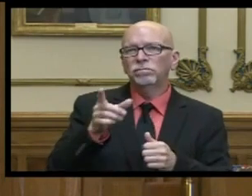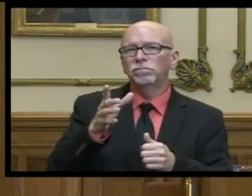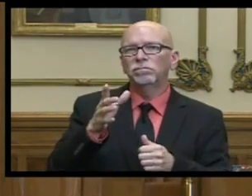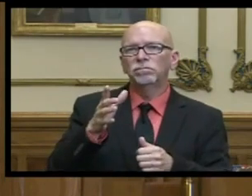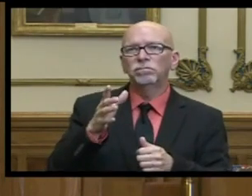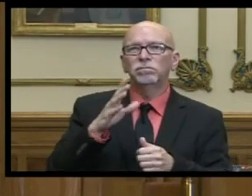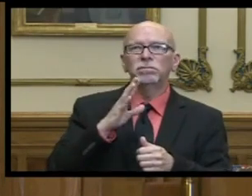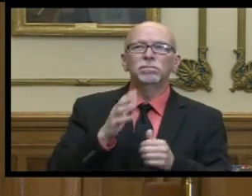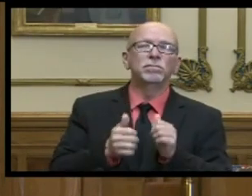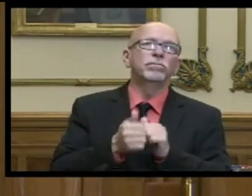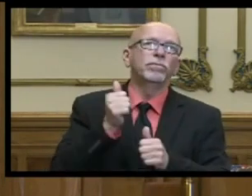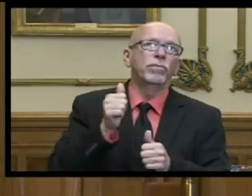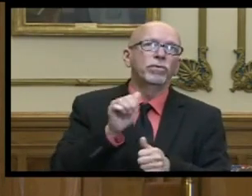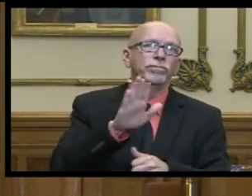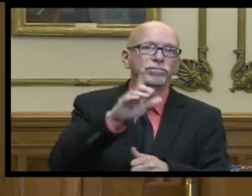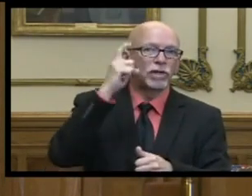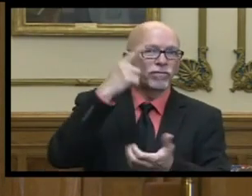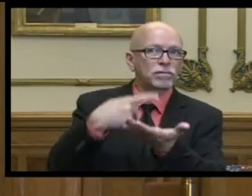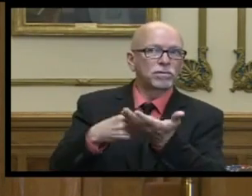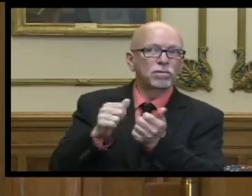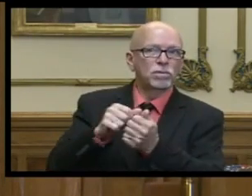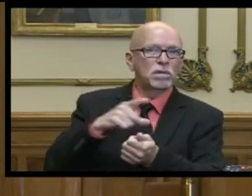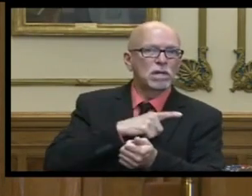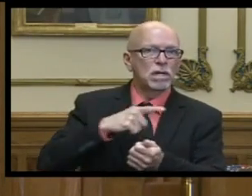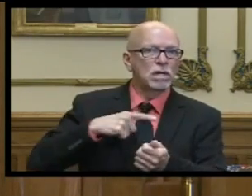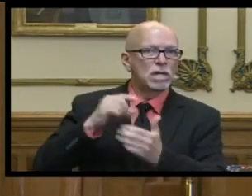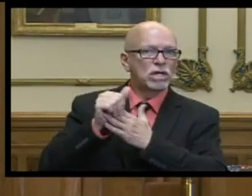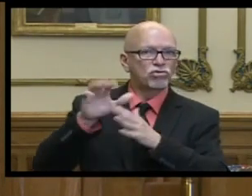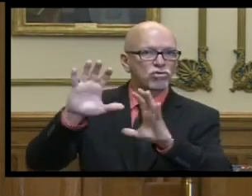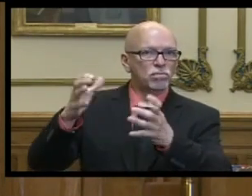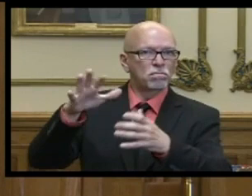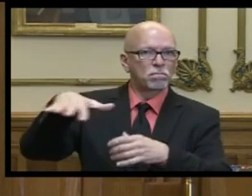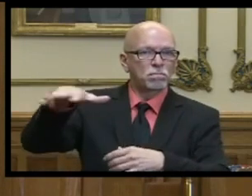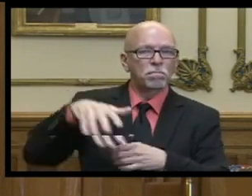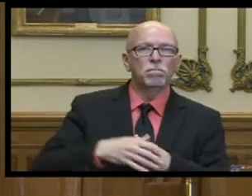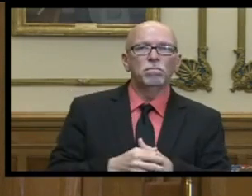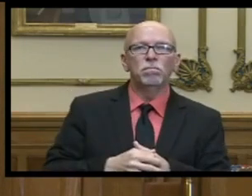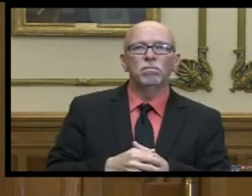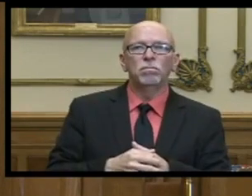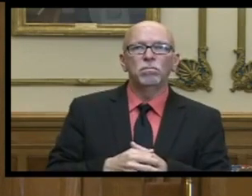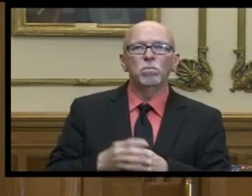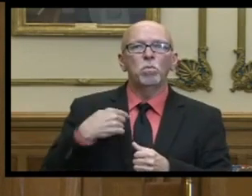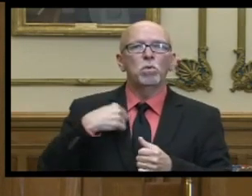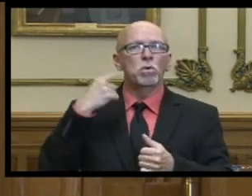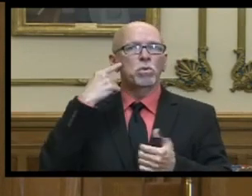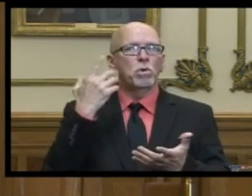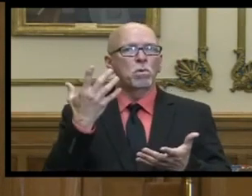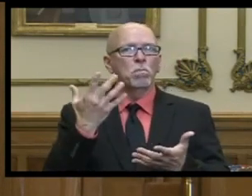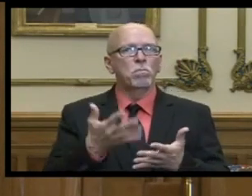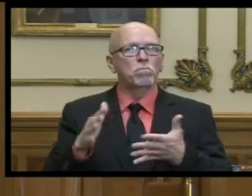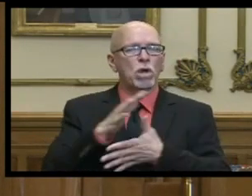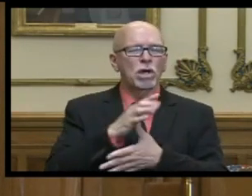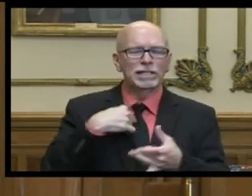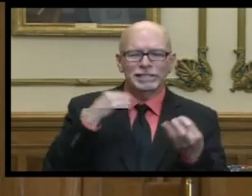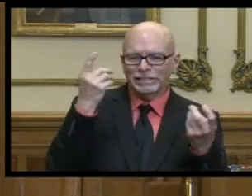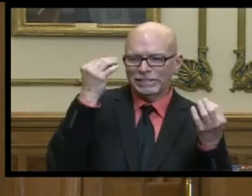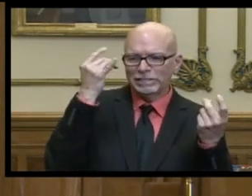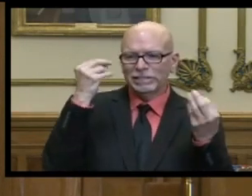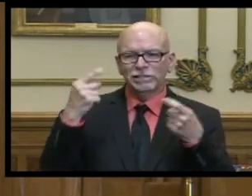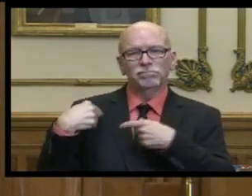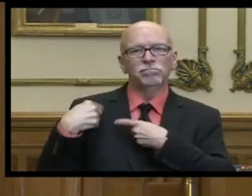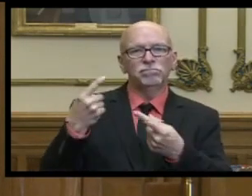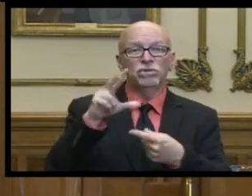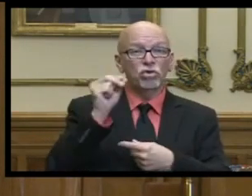primarily his discussions with the legislative leadership we thought about those priorities long and hard for the last